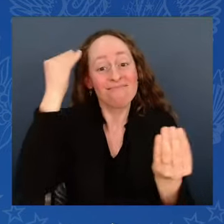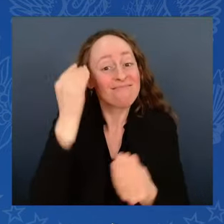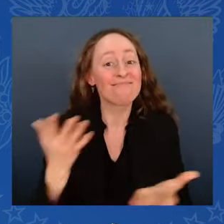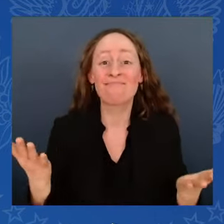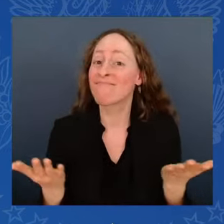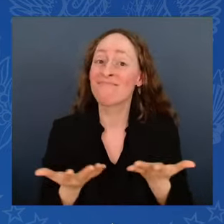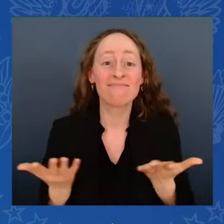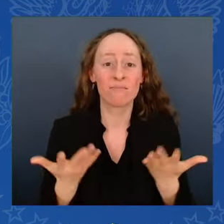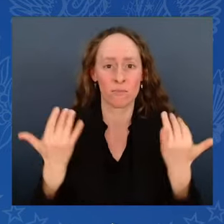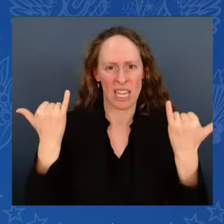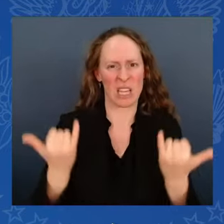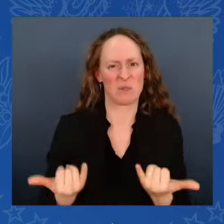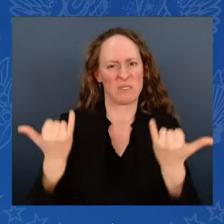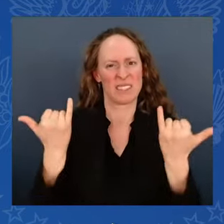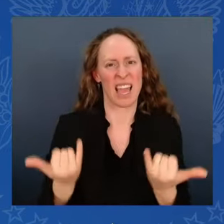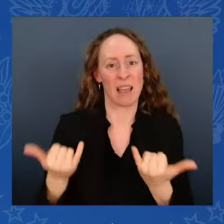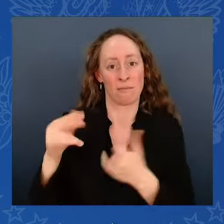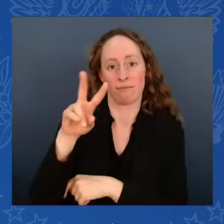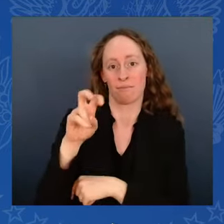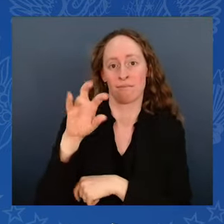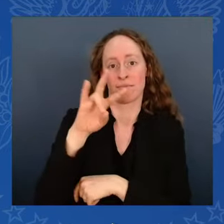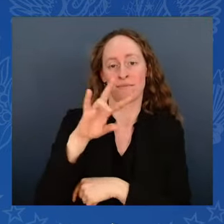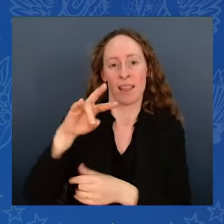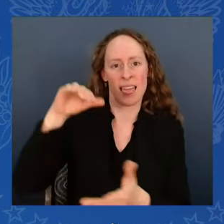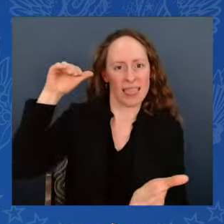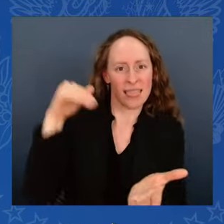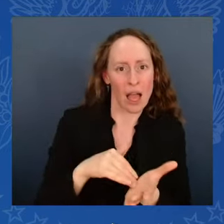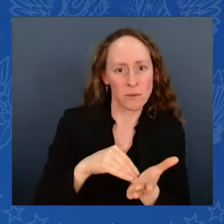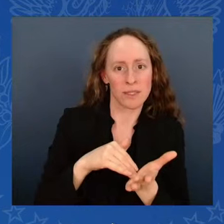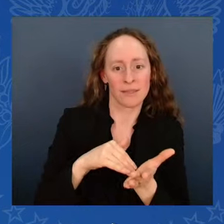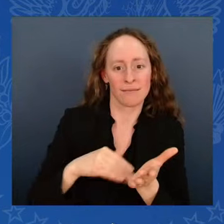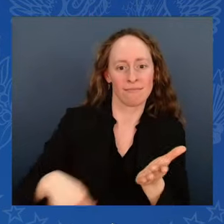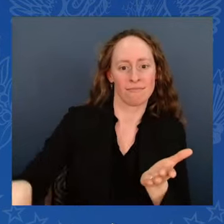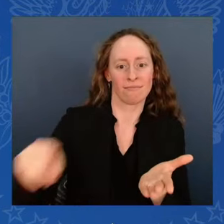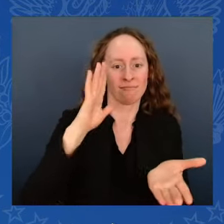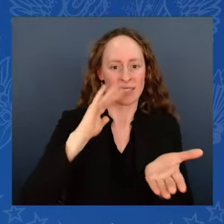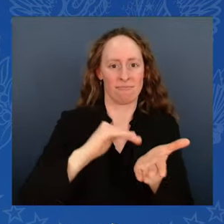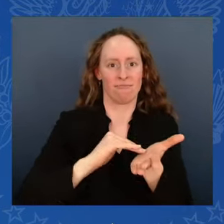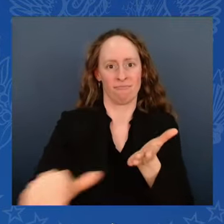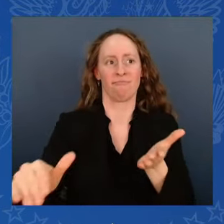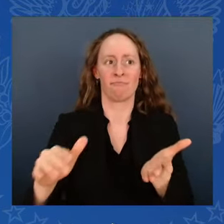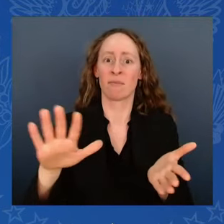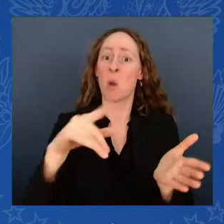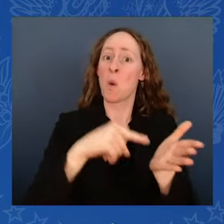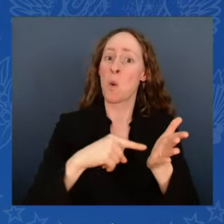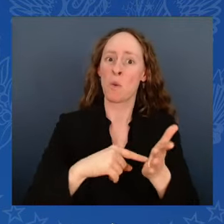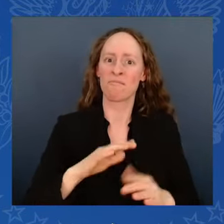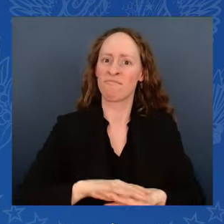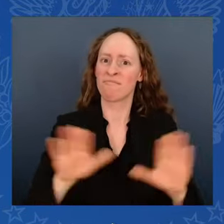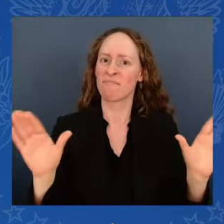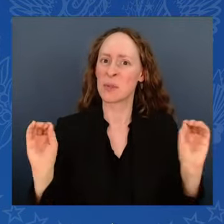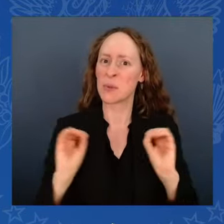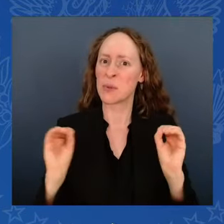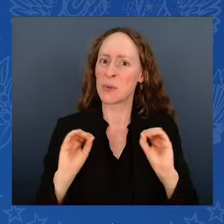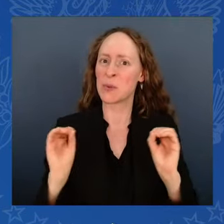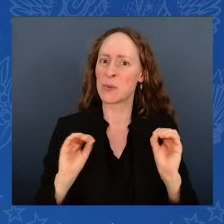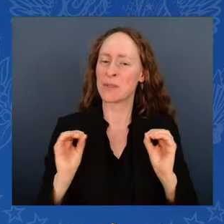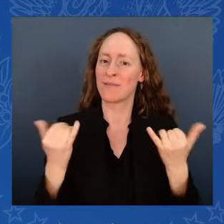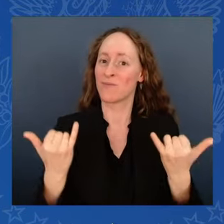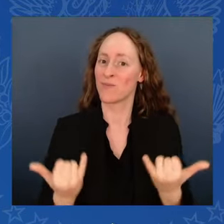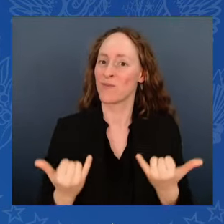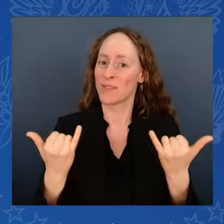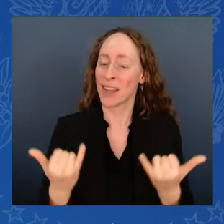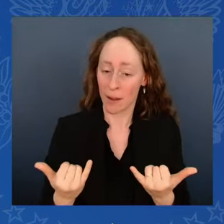borrowers are also having their debt forgiven. A promise kept to advance justice, the first Black woman on the Supreme